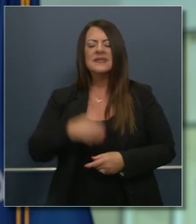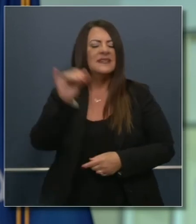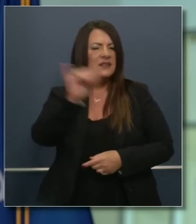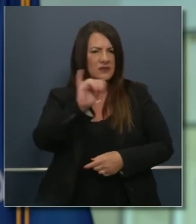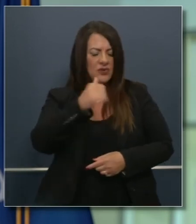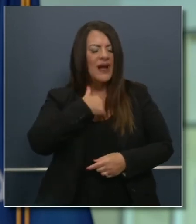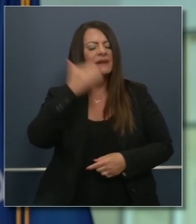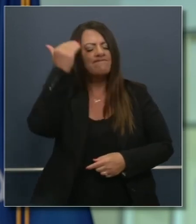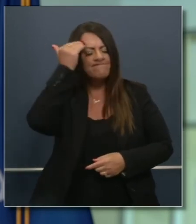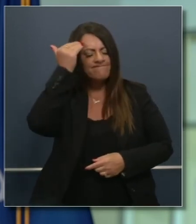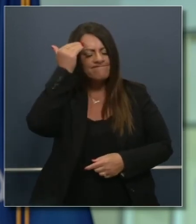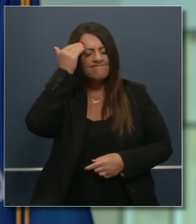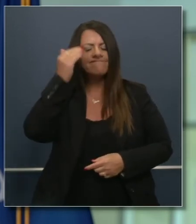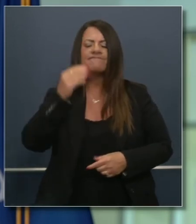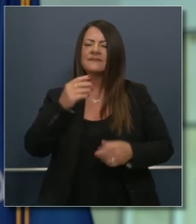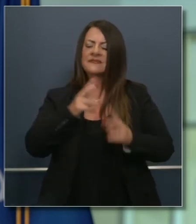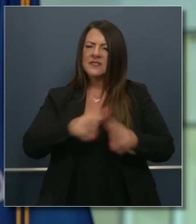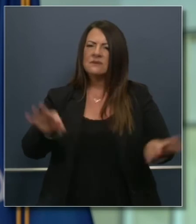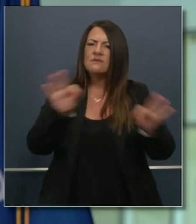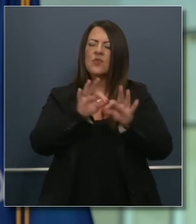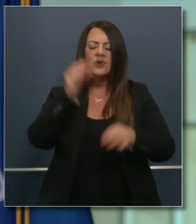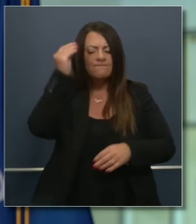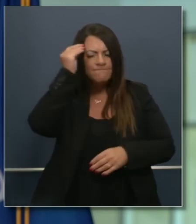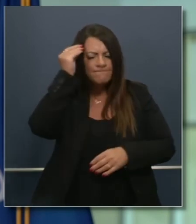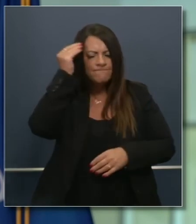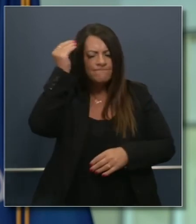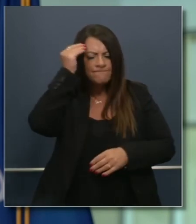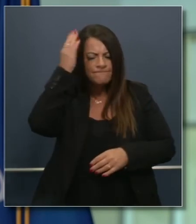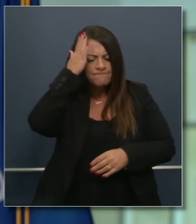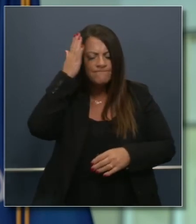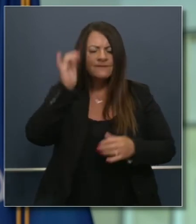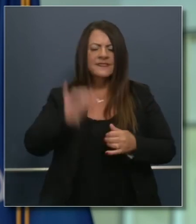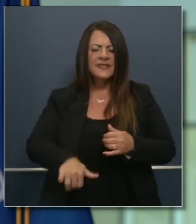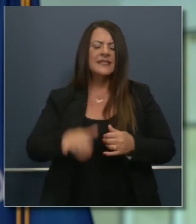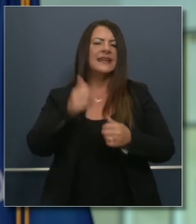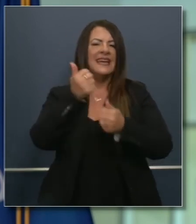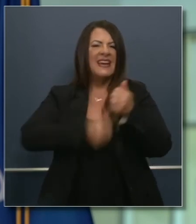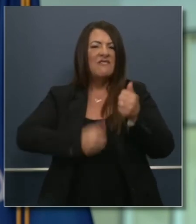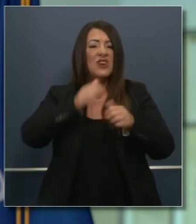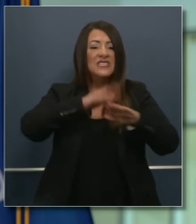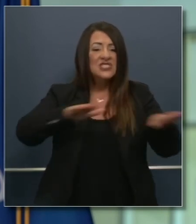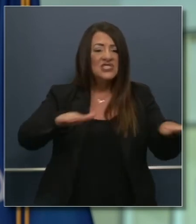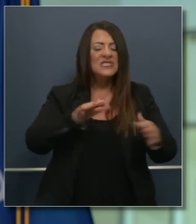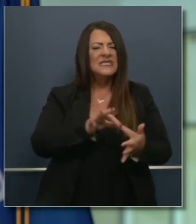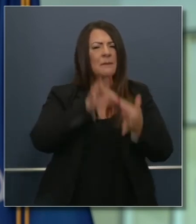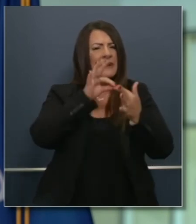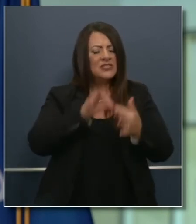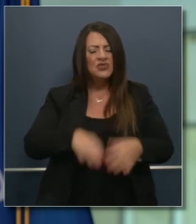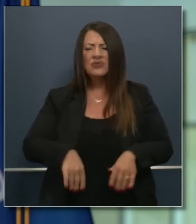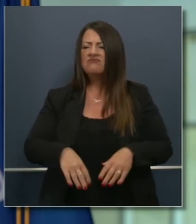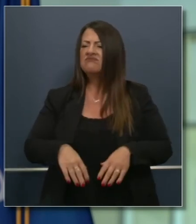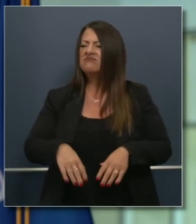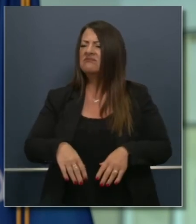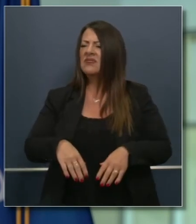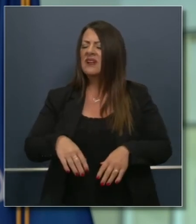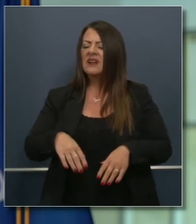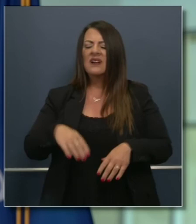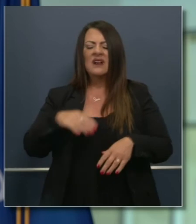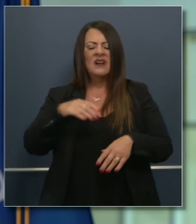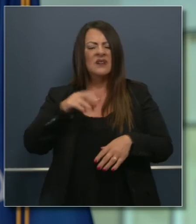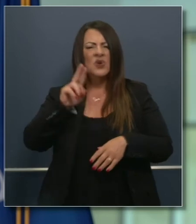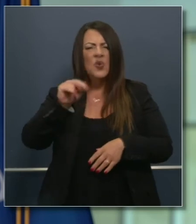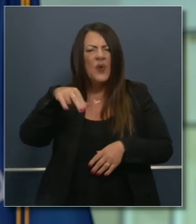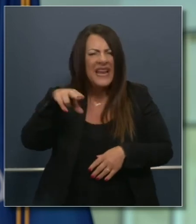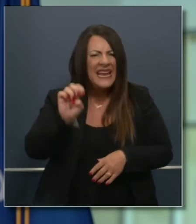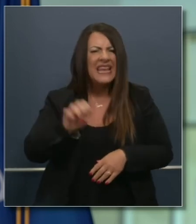that every single child is unique every single child a special every single child has a unique expression